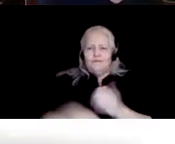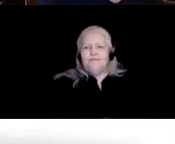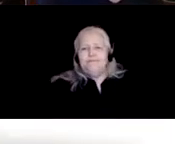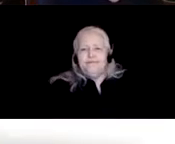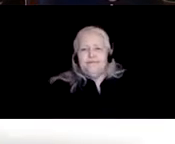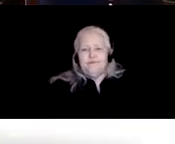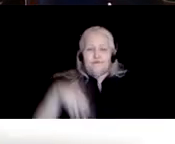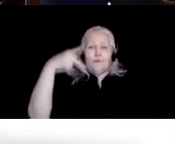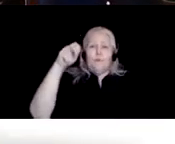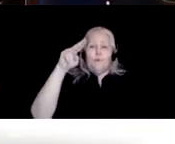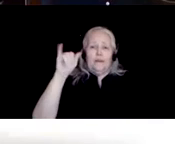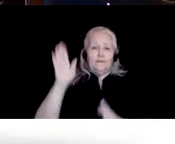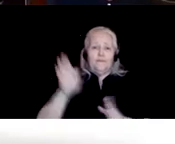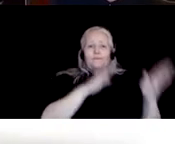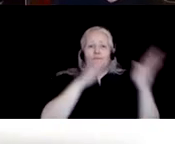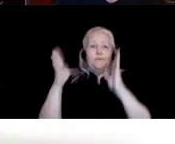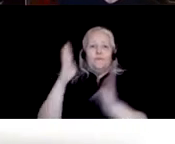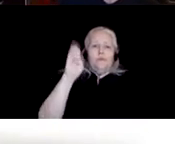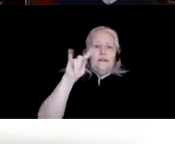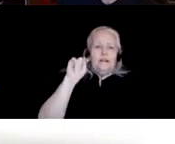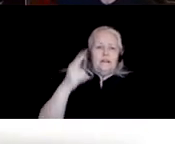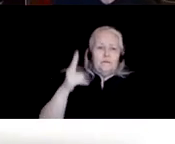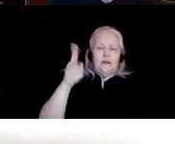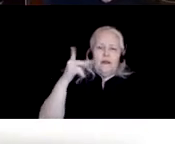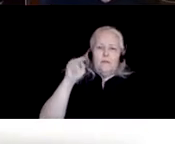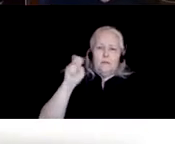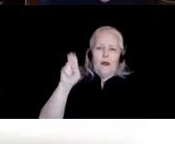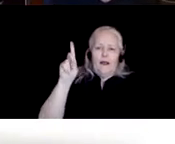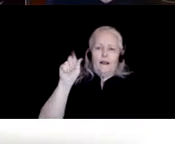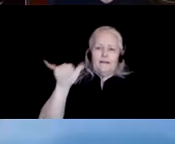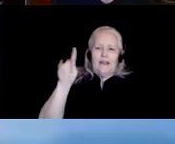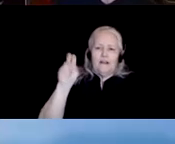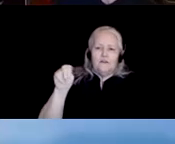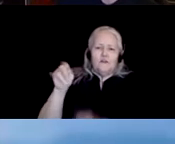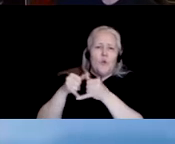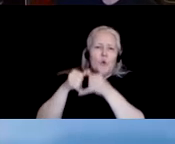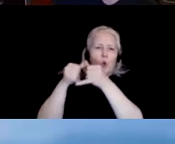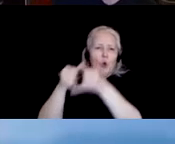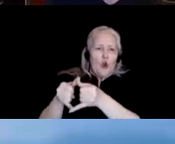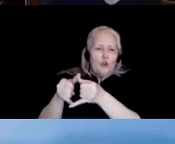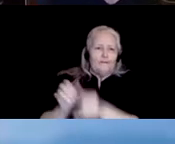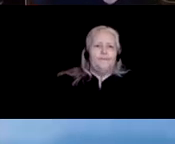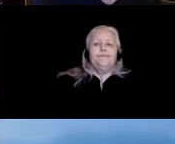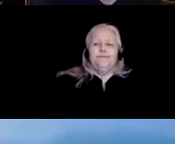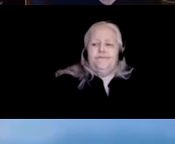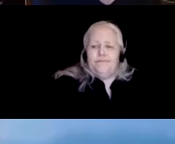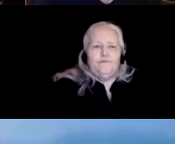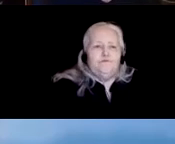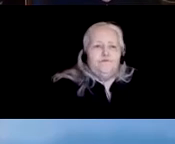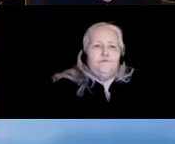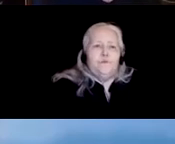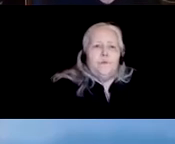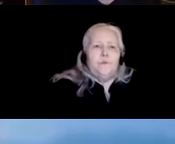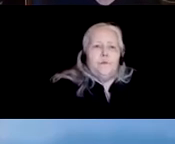Okay, the next one is the Elizabeth Pine Dayton Award. Want the next slide, David? Okay. So